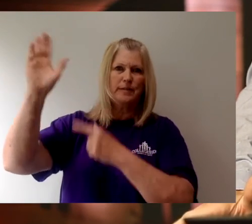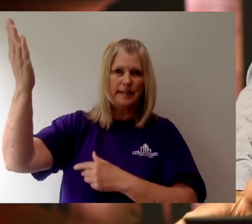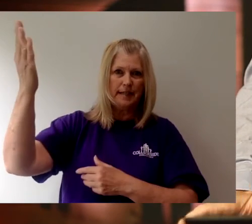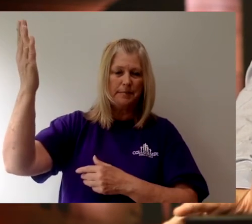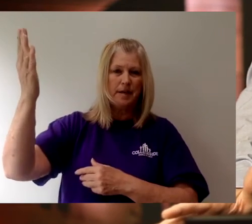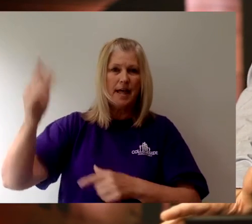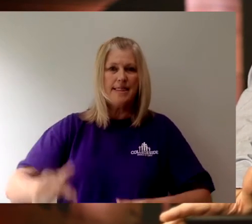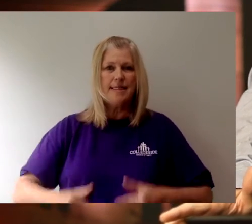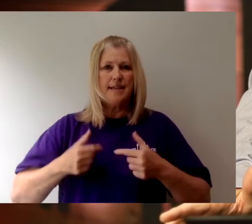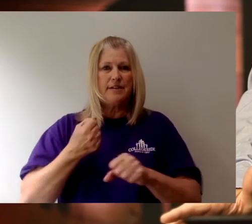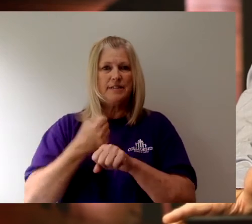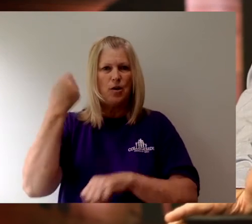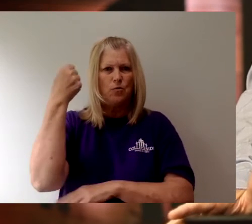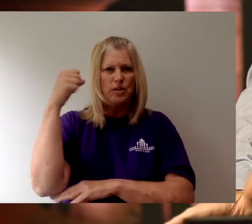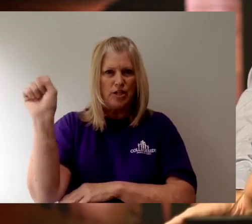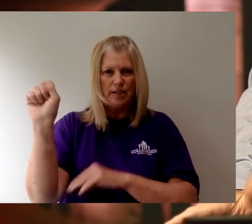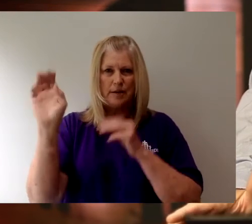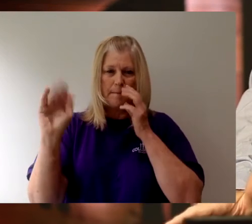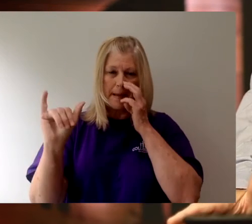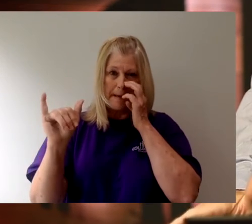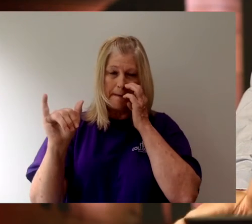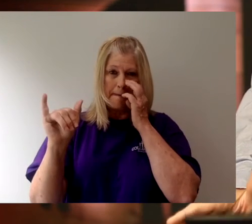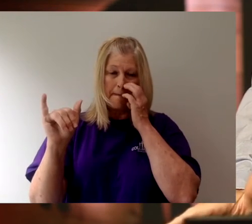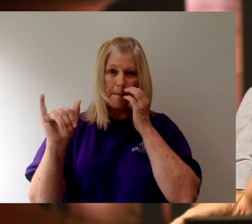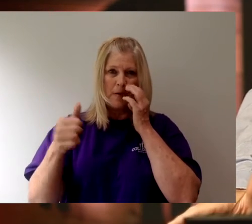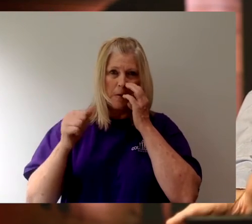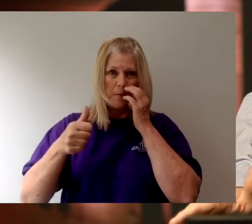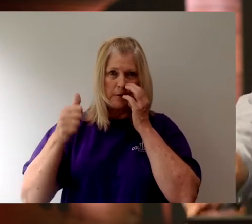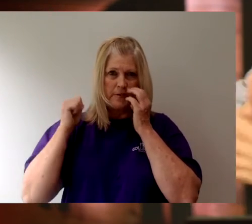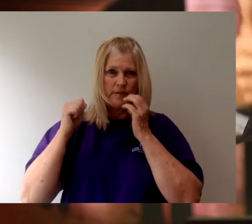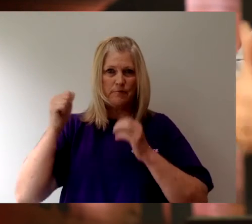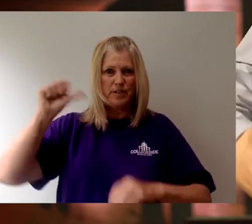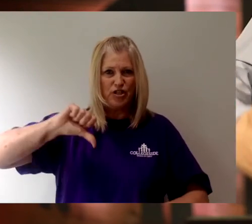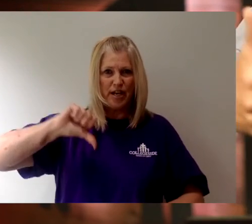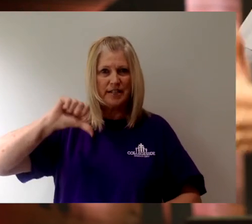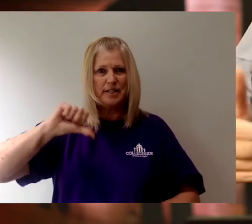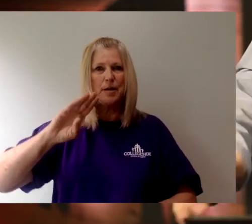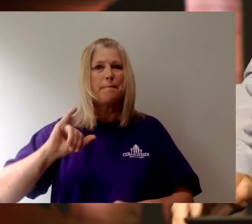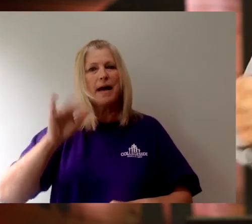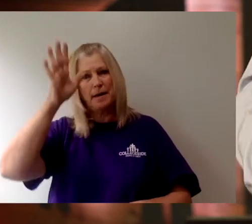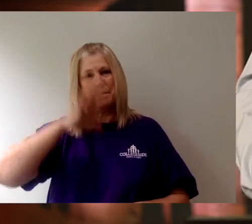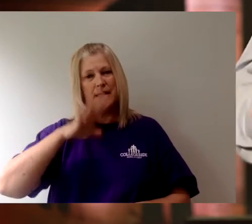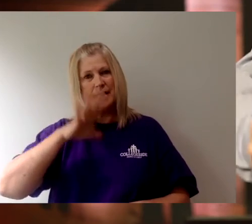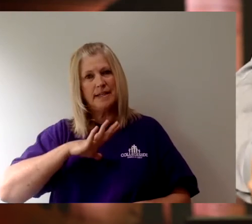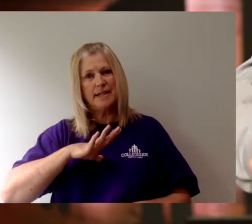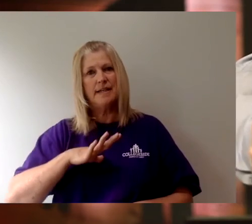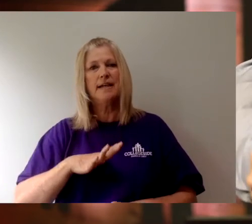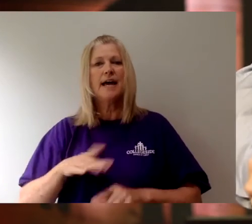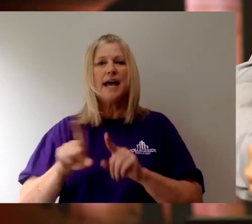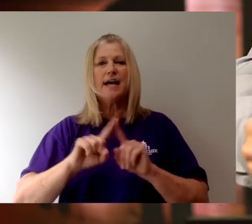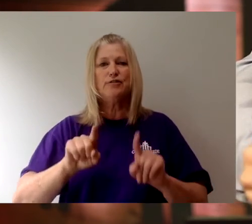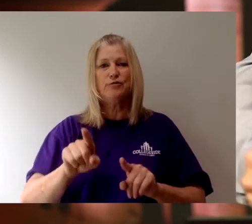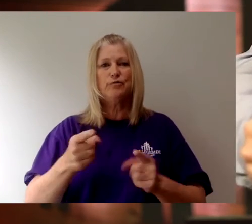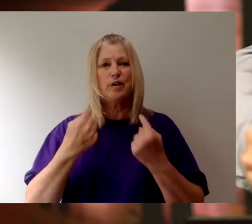a living stone rejected by men but in the sight of God chosen and precious, you yourselves like living stones are being built. As you